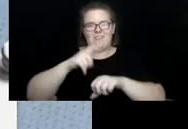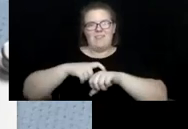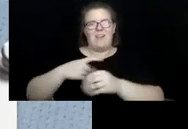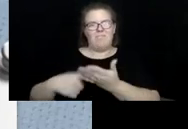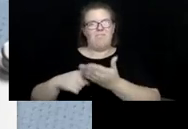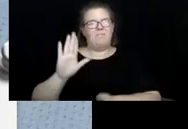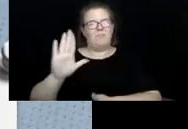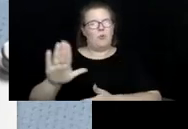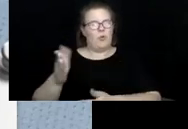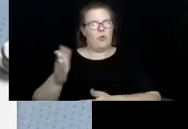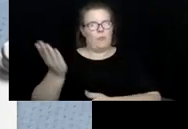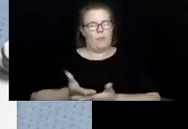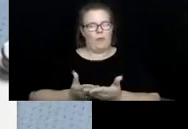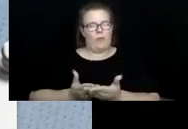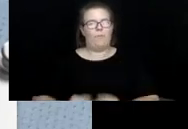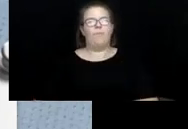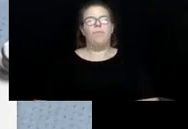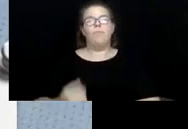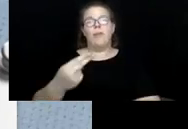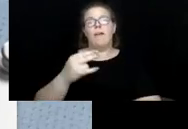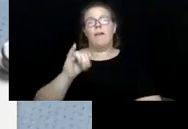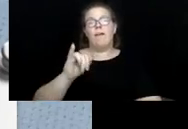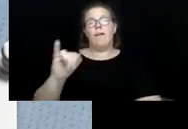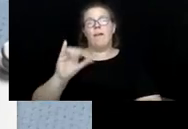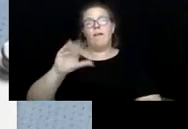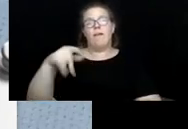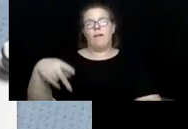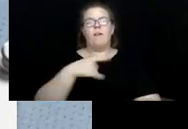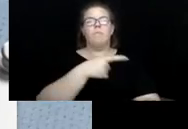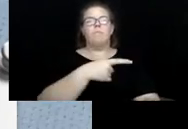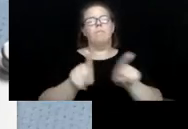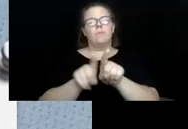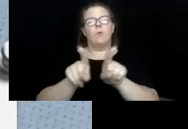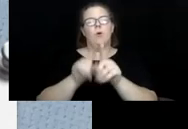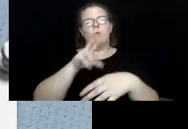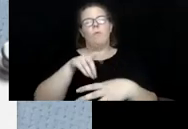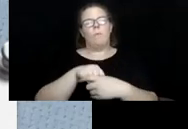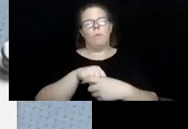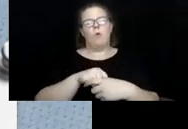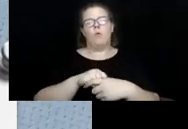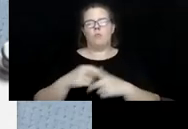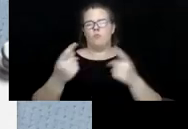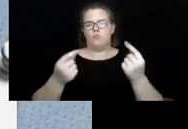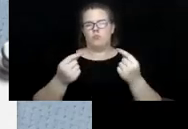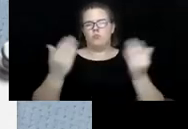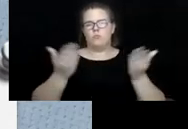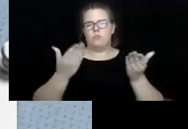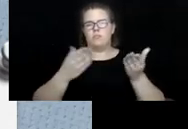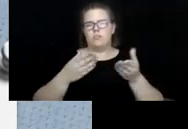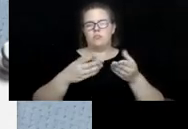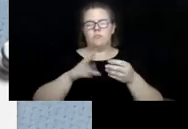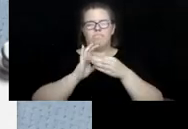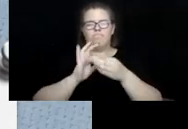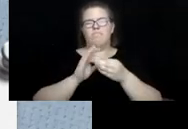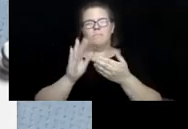our Health Insurance Information Counseling and Assistance Program is also part of what we do here in community services.